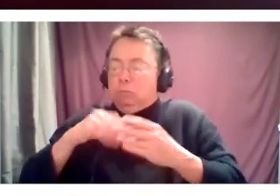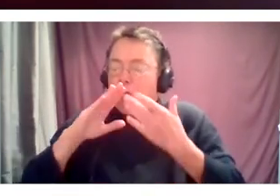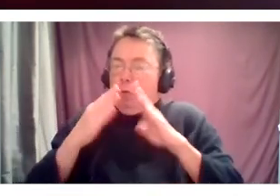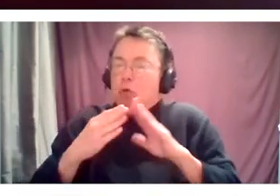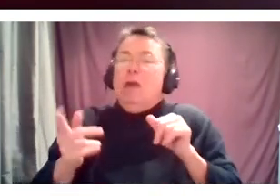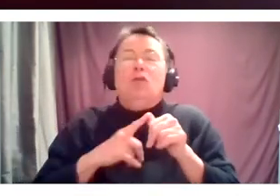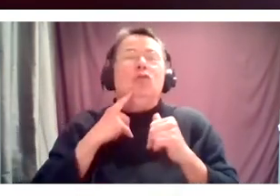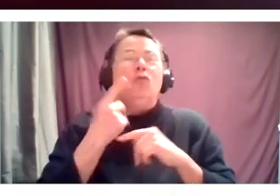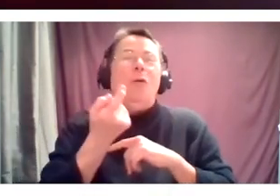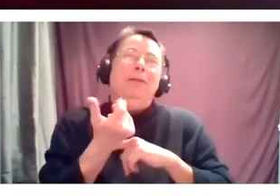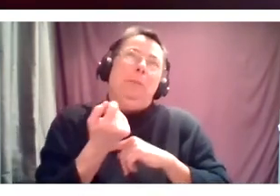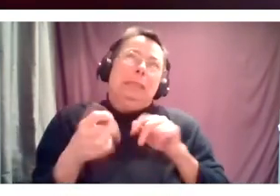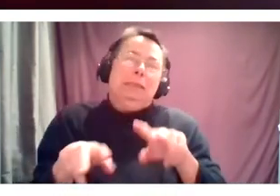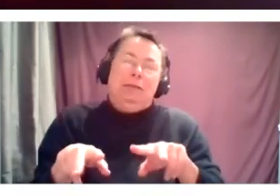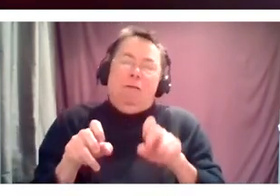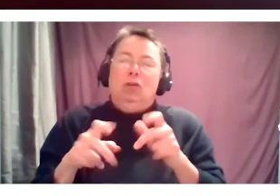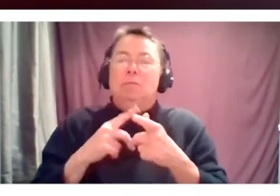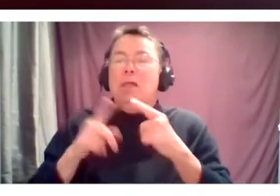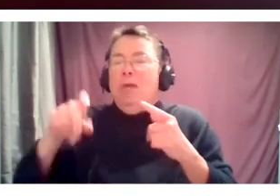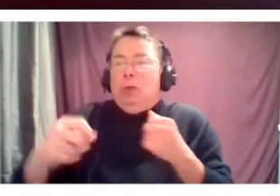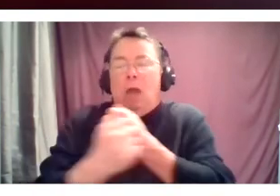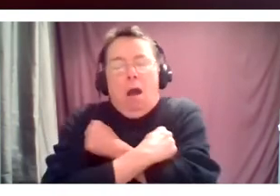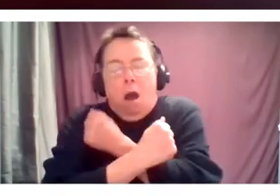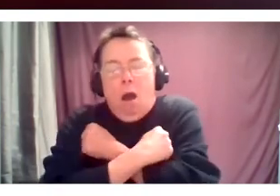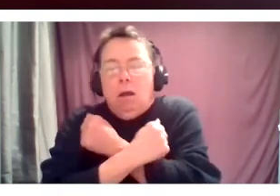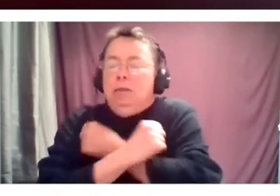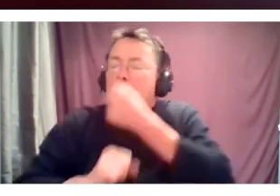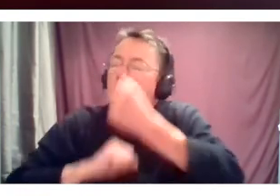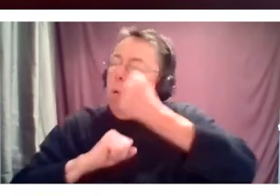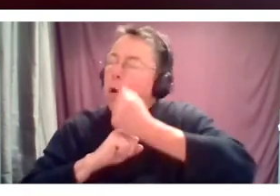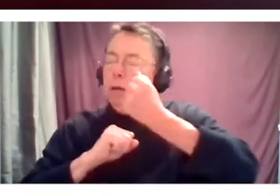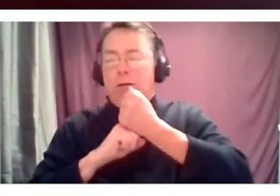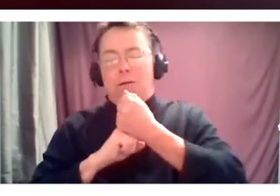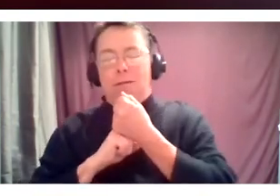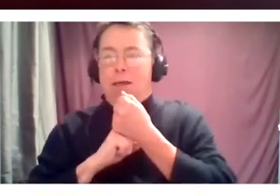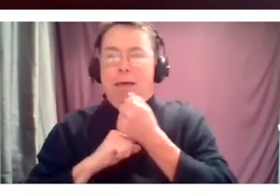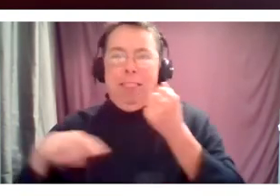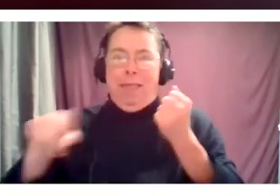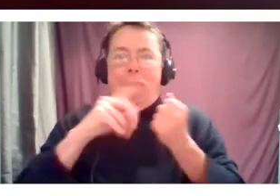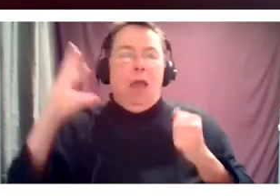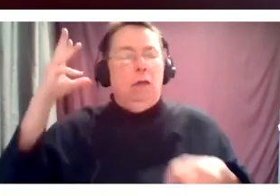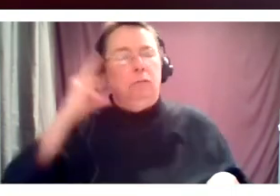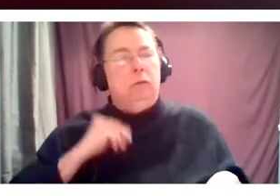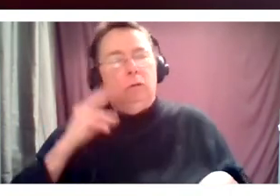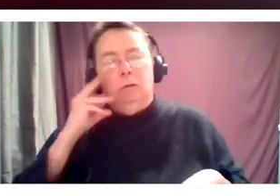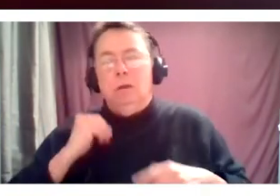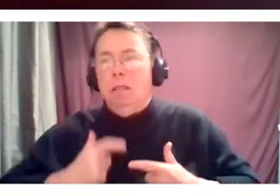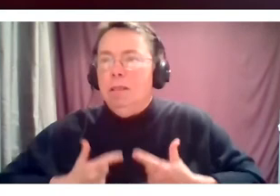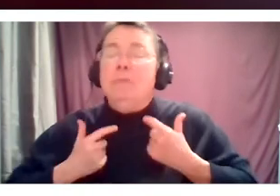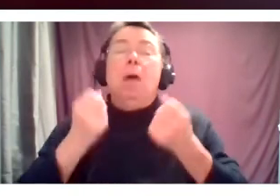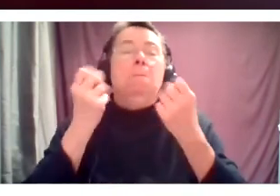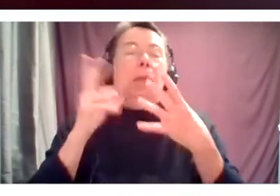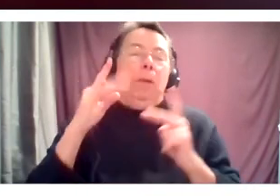there that they need some hugs and they need some support. They have lived through this. Many know that our immediate community has